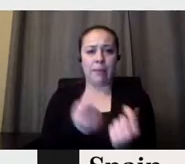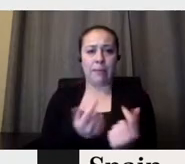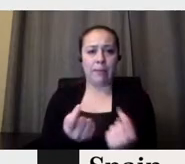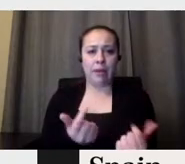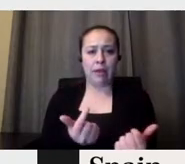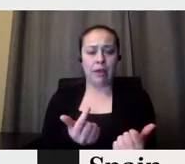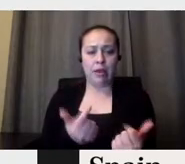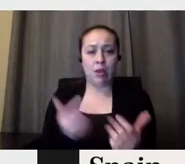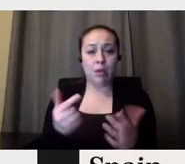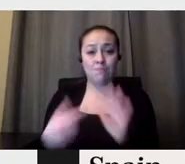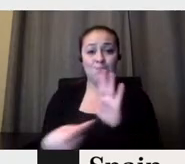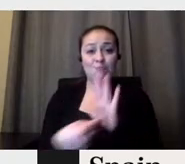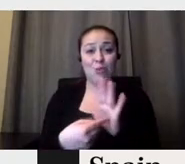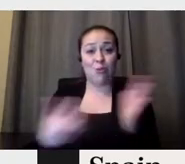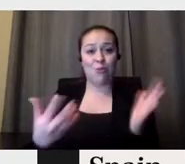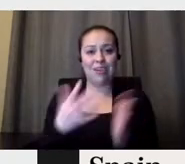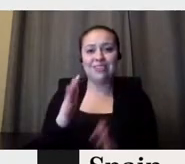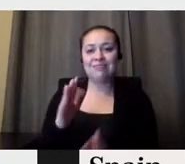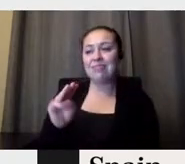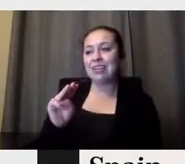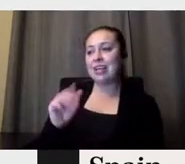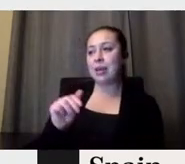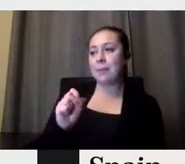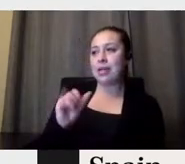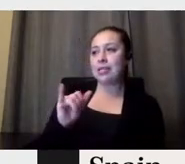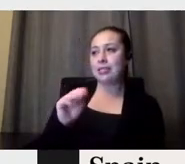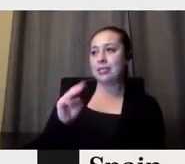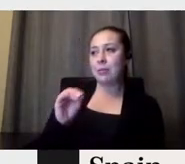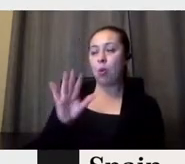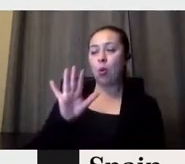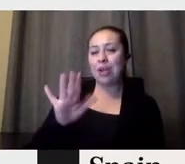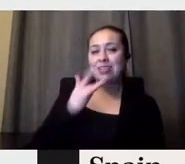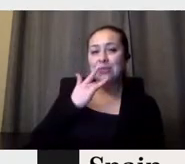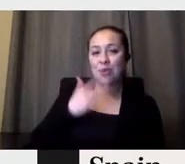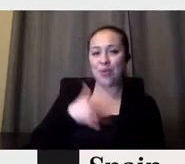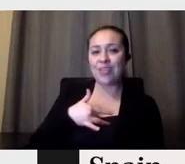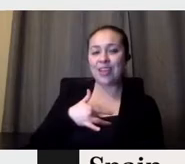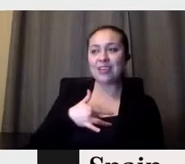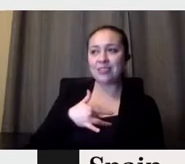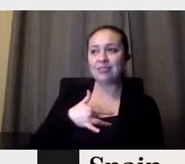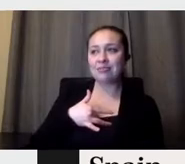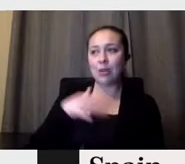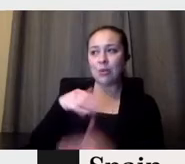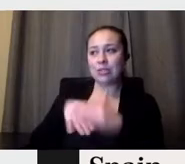showing is his birthday. In 1931, he was born on a Saturday.